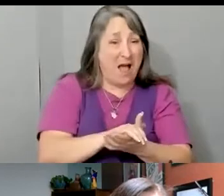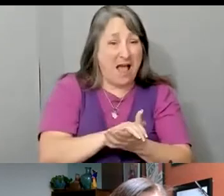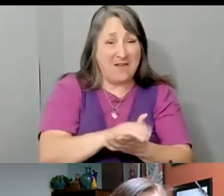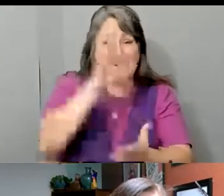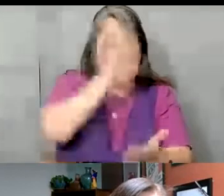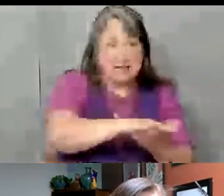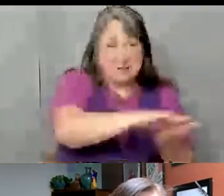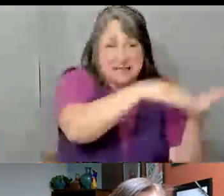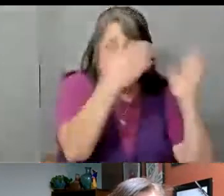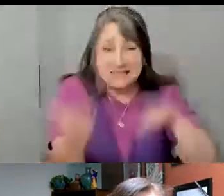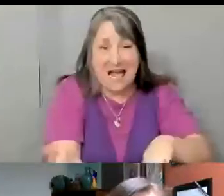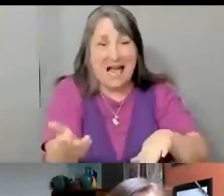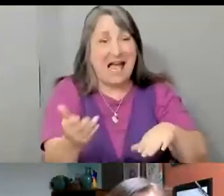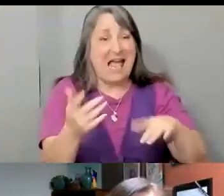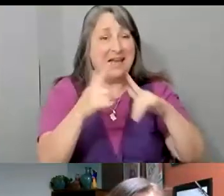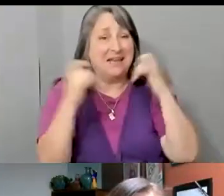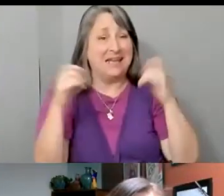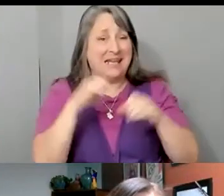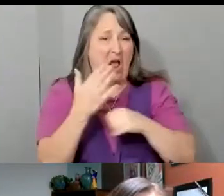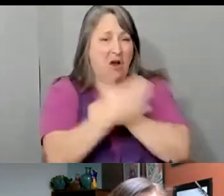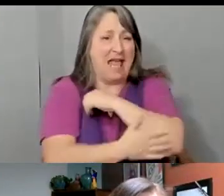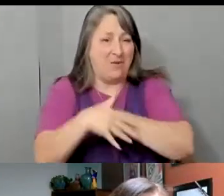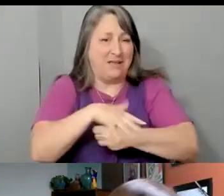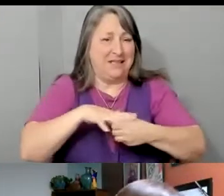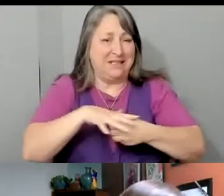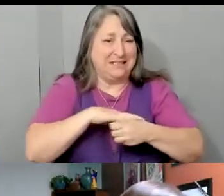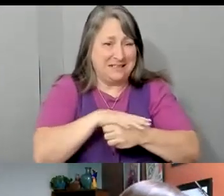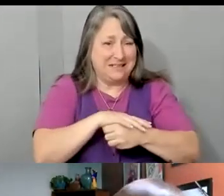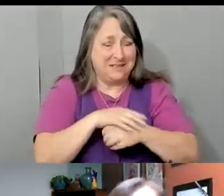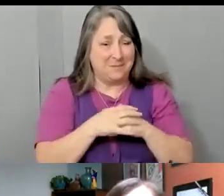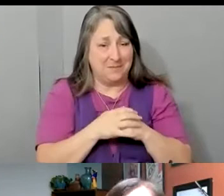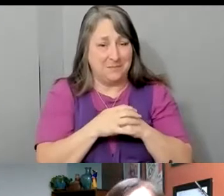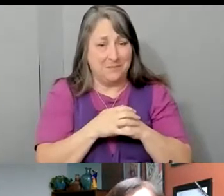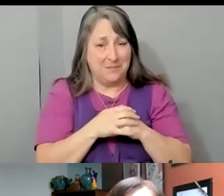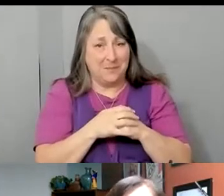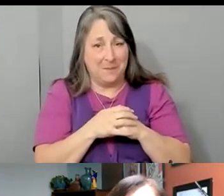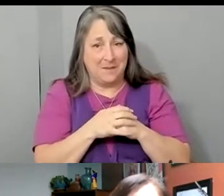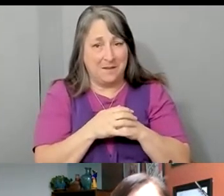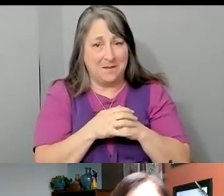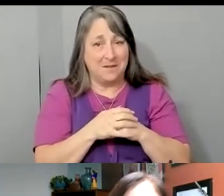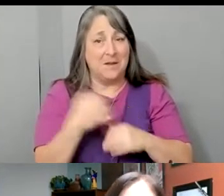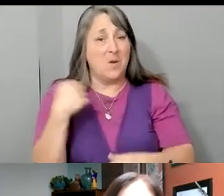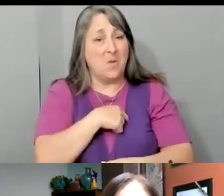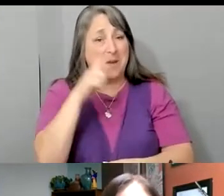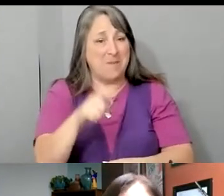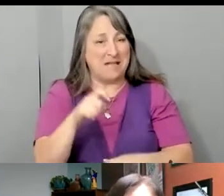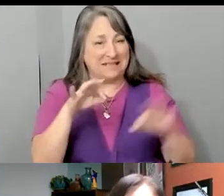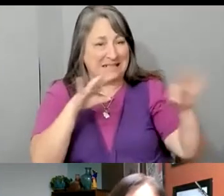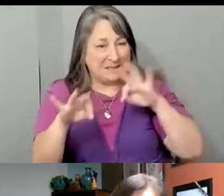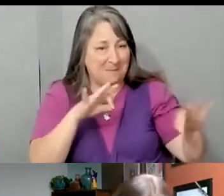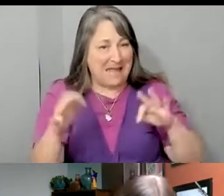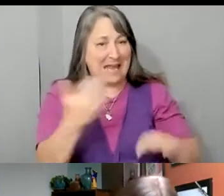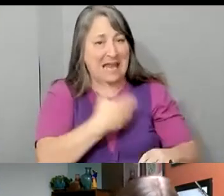tratamos de hacer. Pero tenemos que darles un, este, explicarles de nuestra historia, del Partido